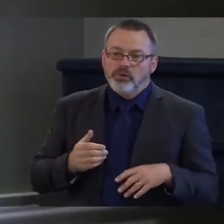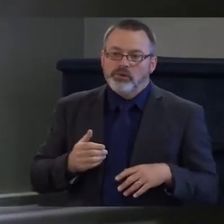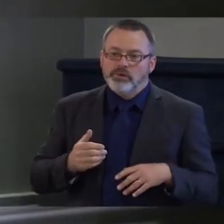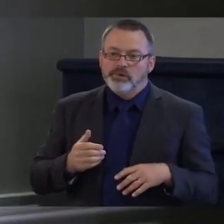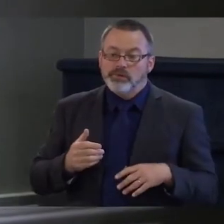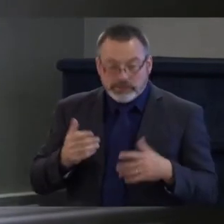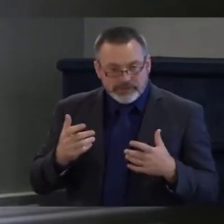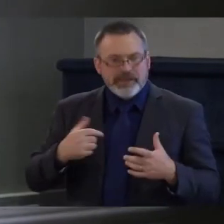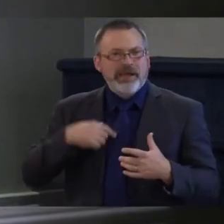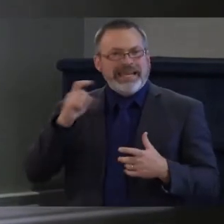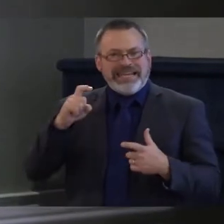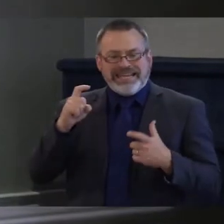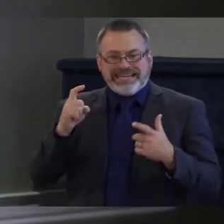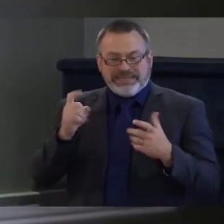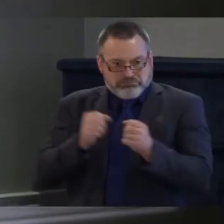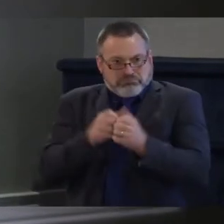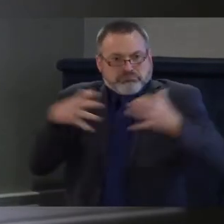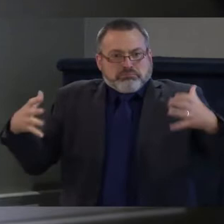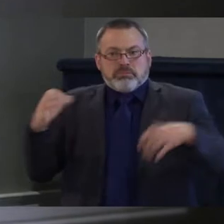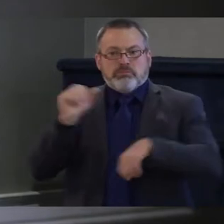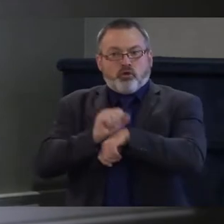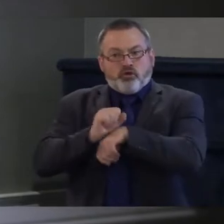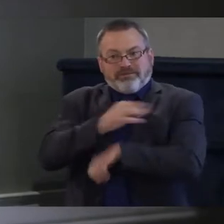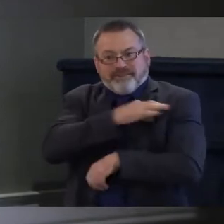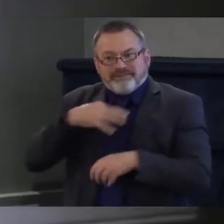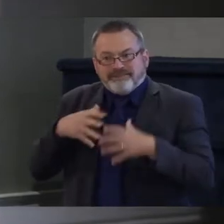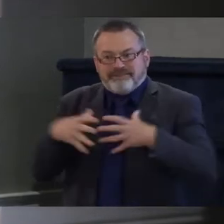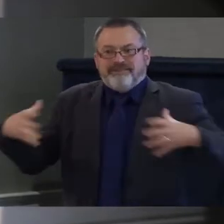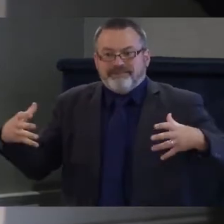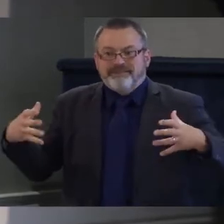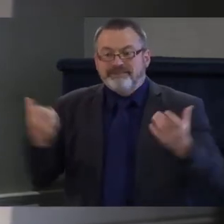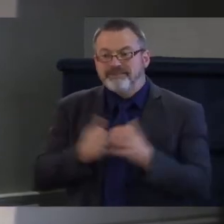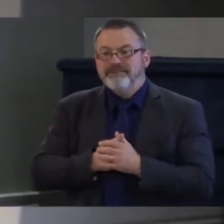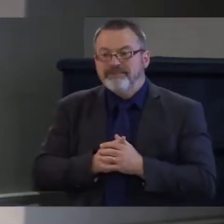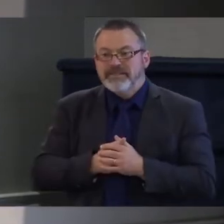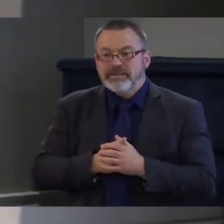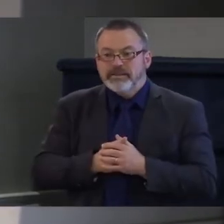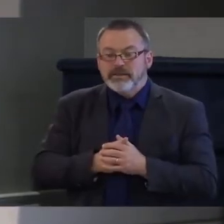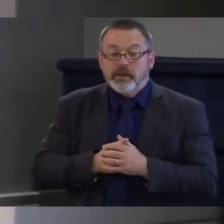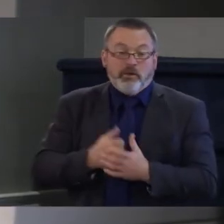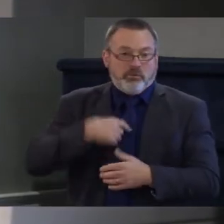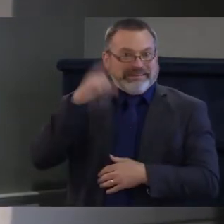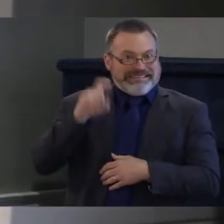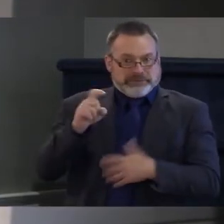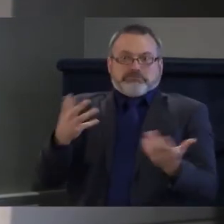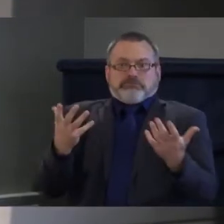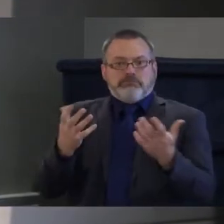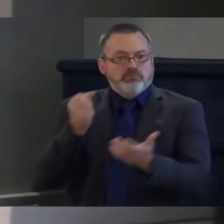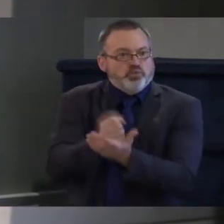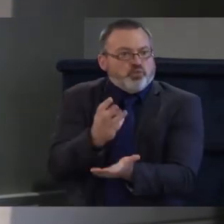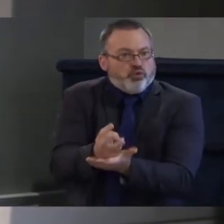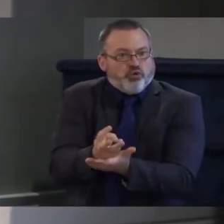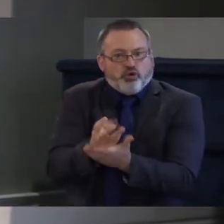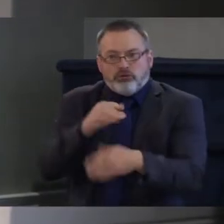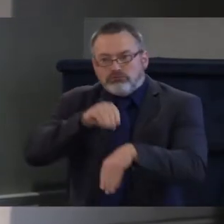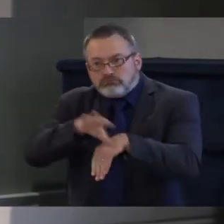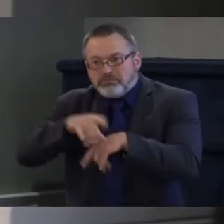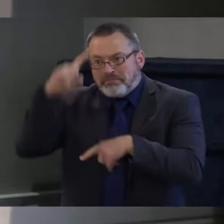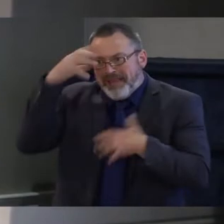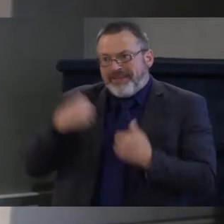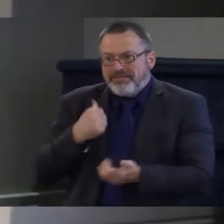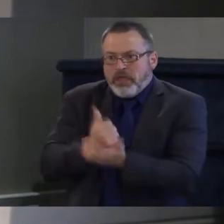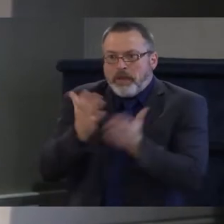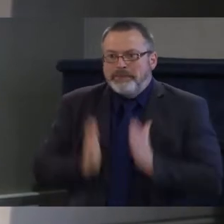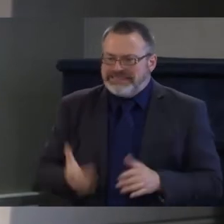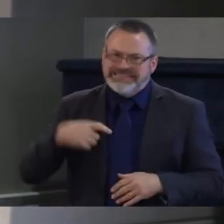workers and providers, mental health workers at our schools. And then finally, at the national level, making